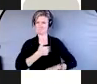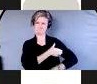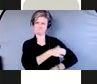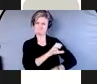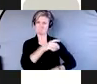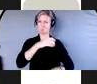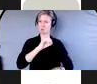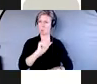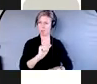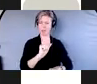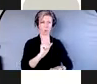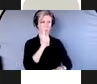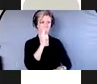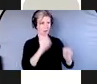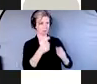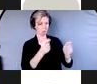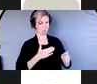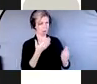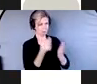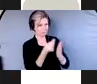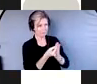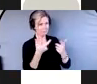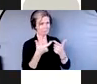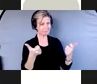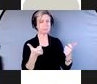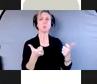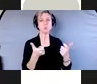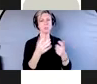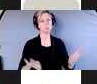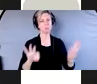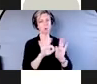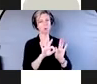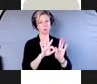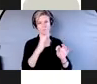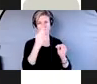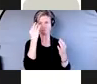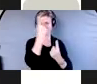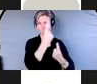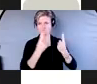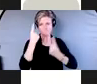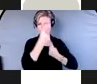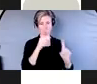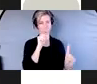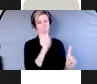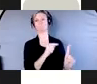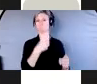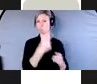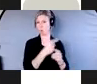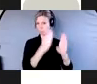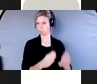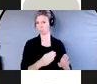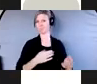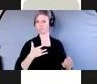finances in terms of powers of attorney is really important to make sure that they do have your best interests at heart. So